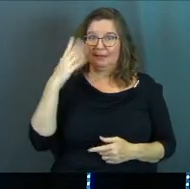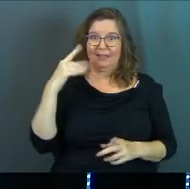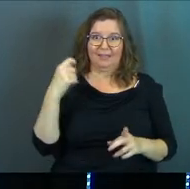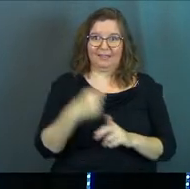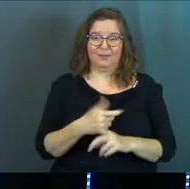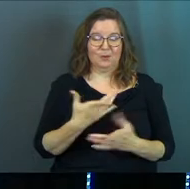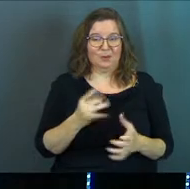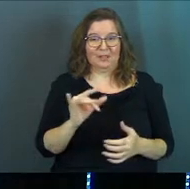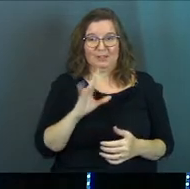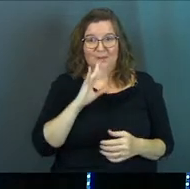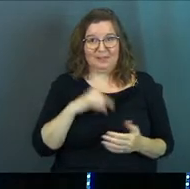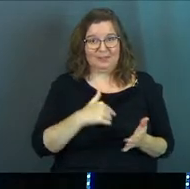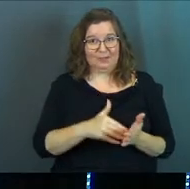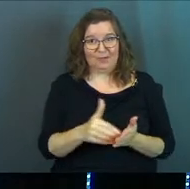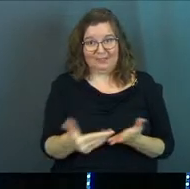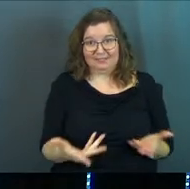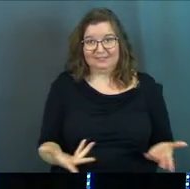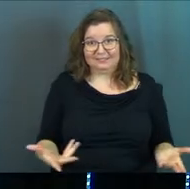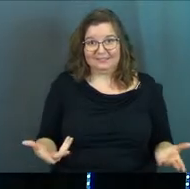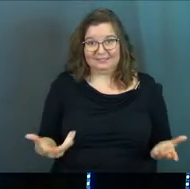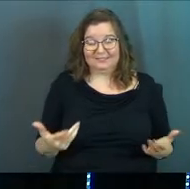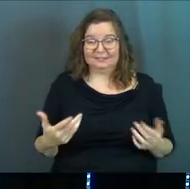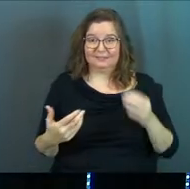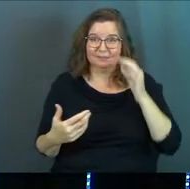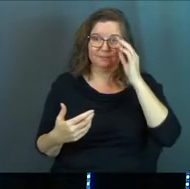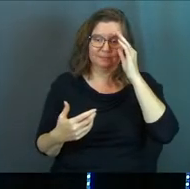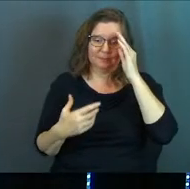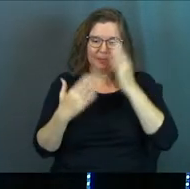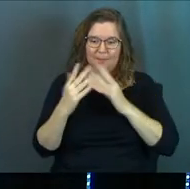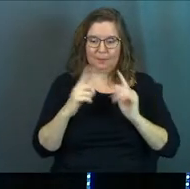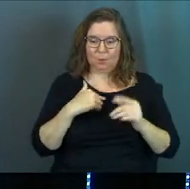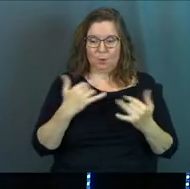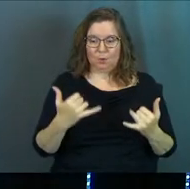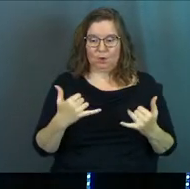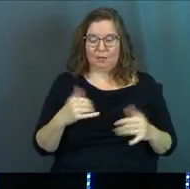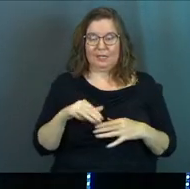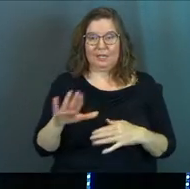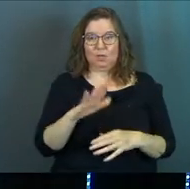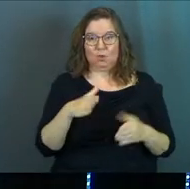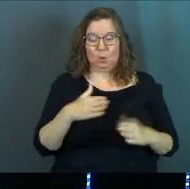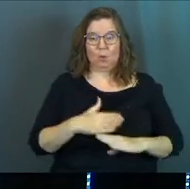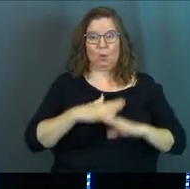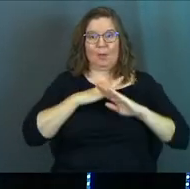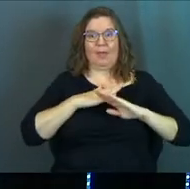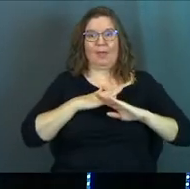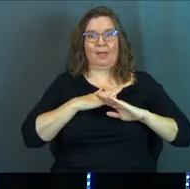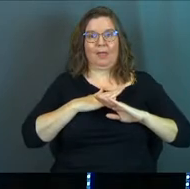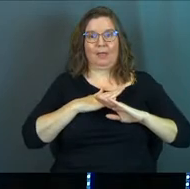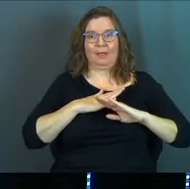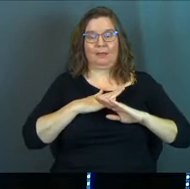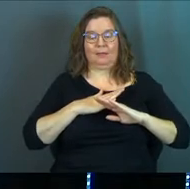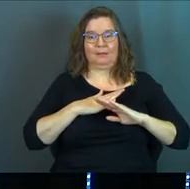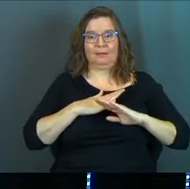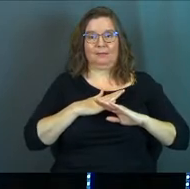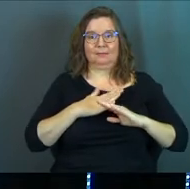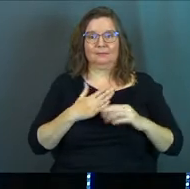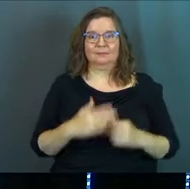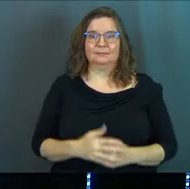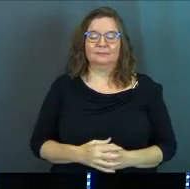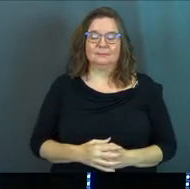We don't like to talk about this very often, but there are some people who are currently in your way. They're just in the way.